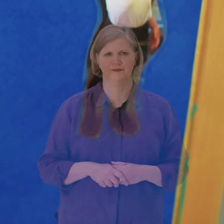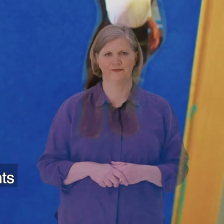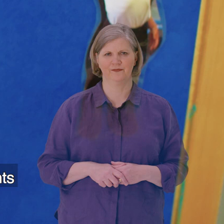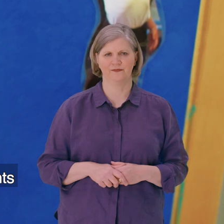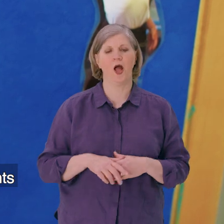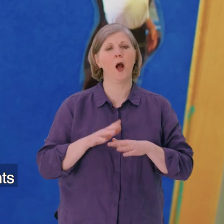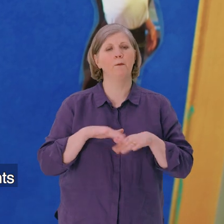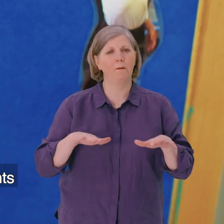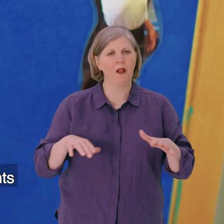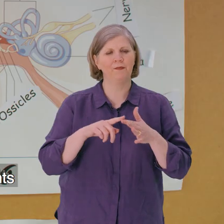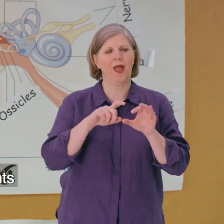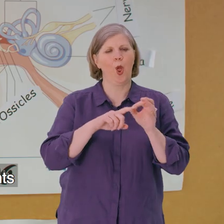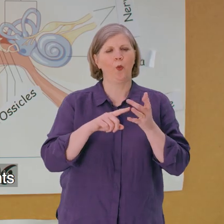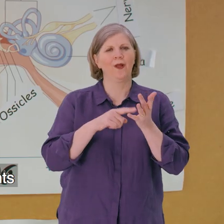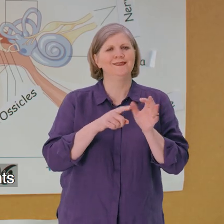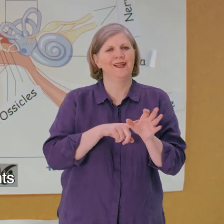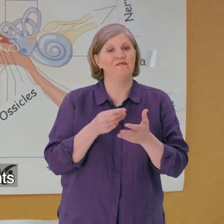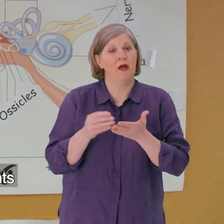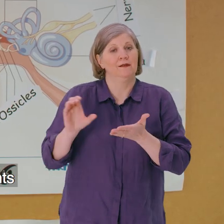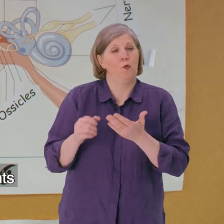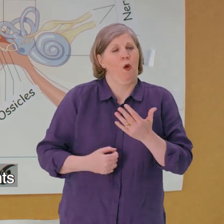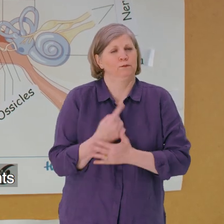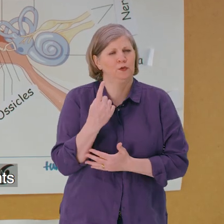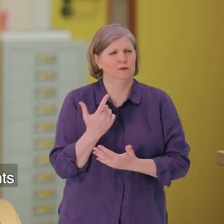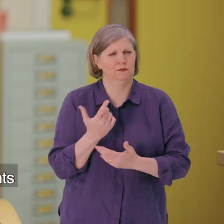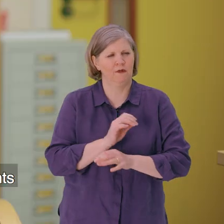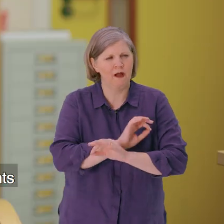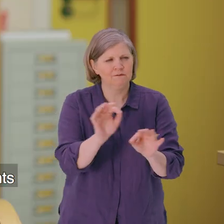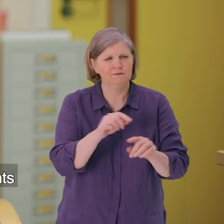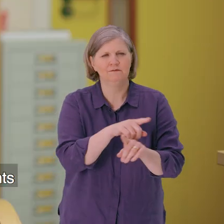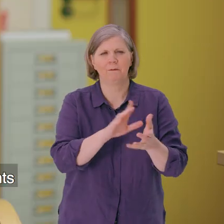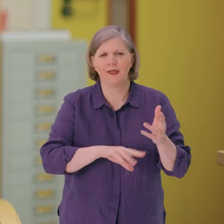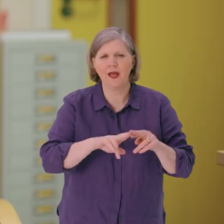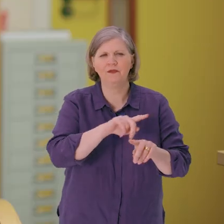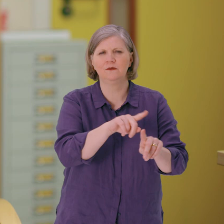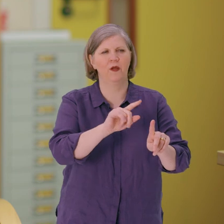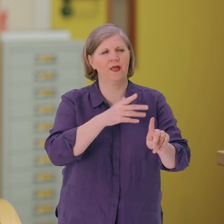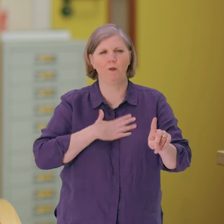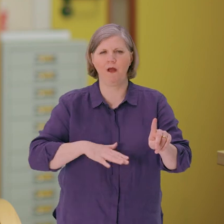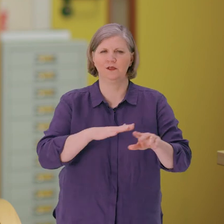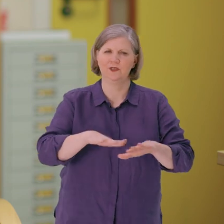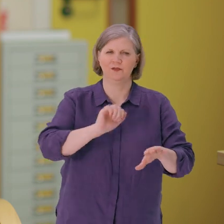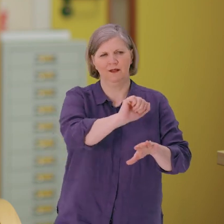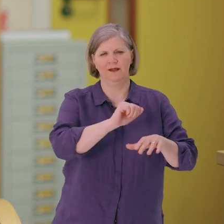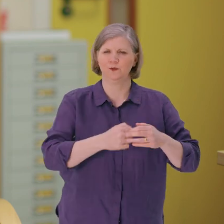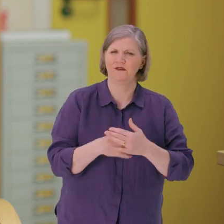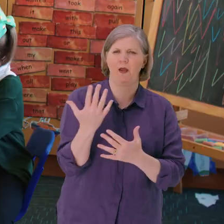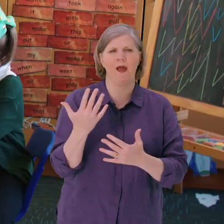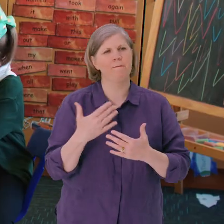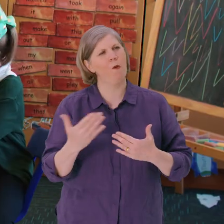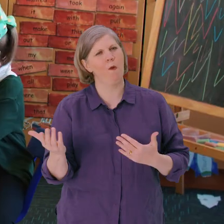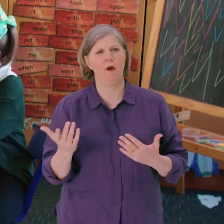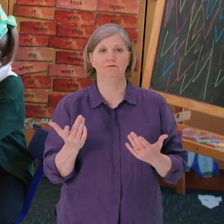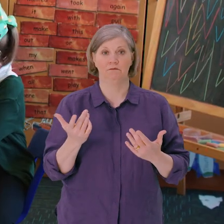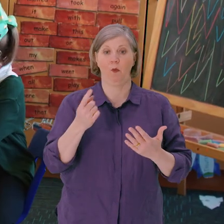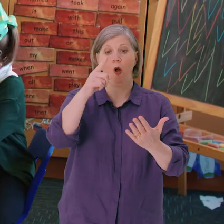The People Equity Fund gave us the opportunity to ask parents what they would like their children to develop more